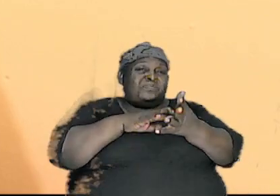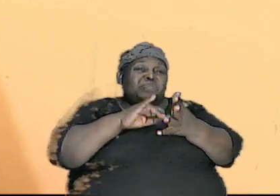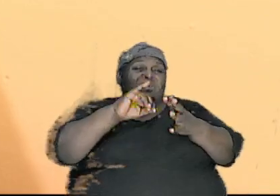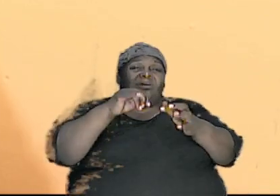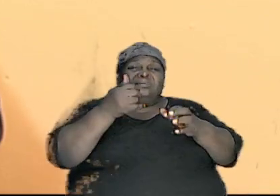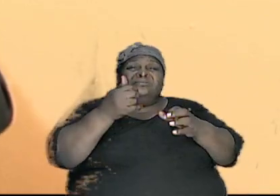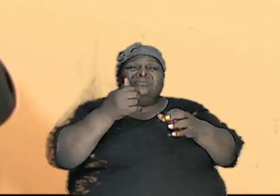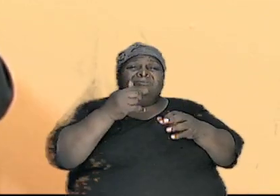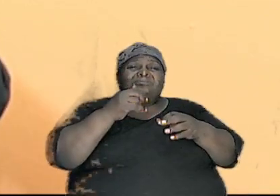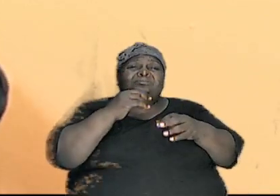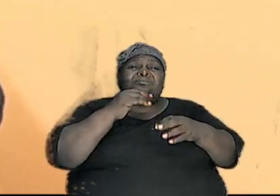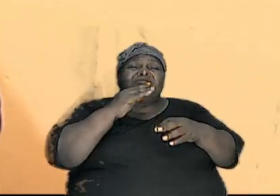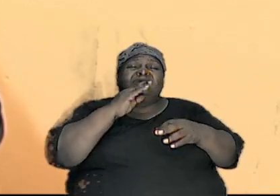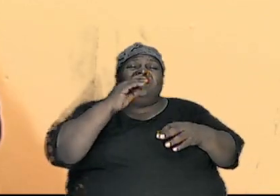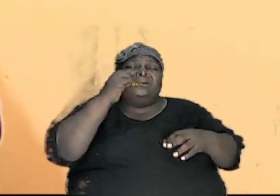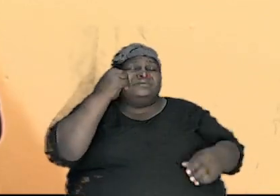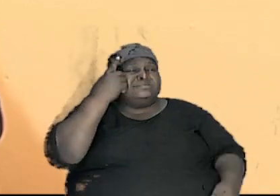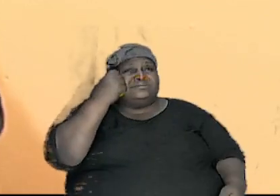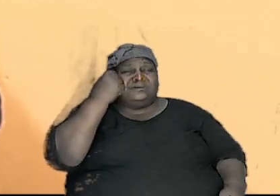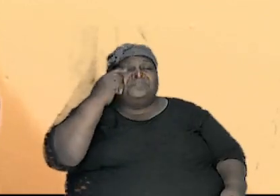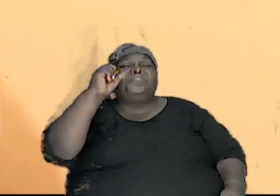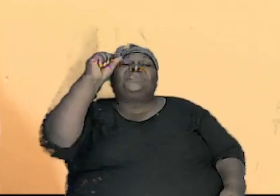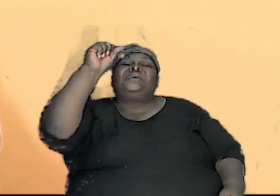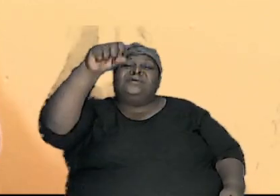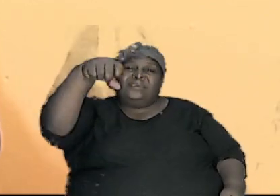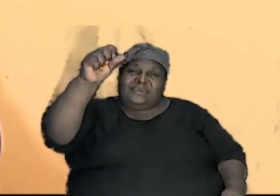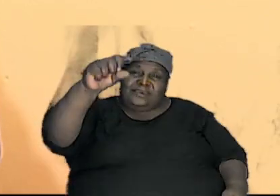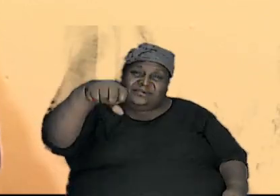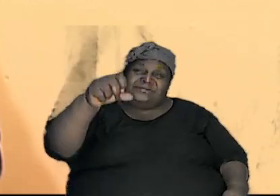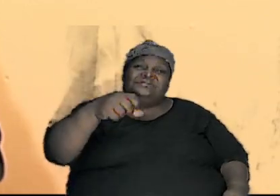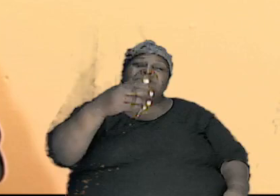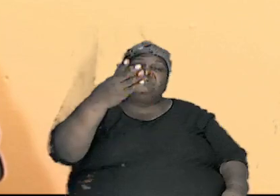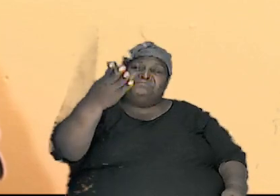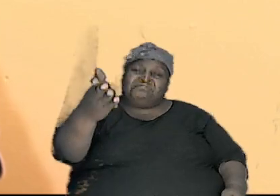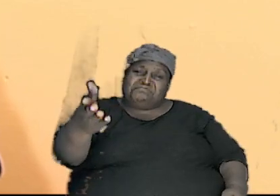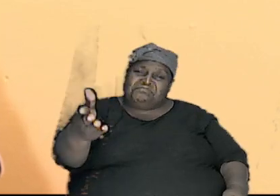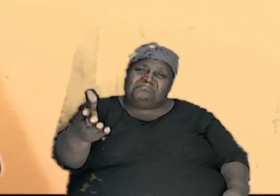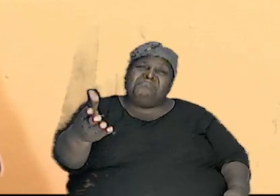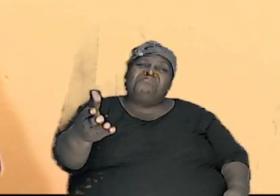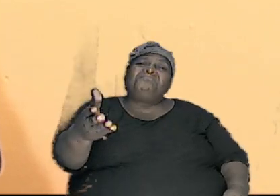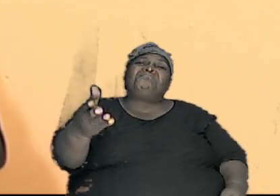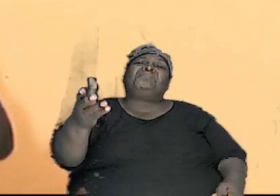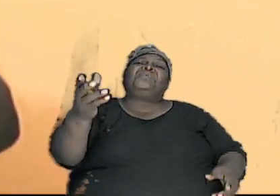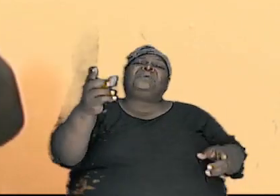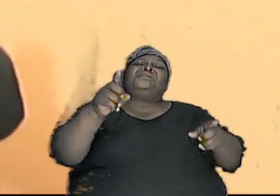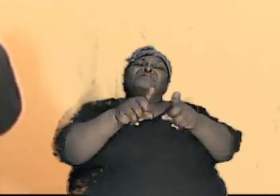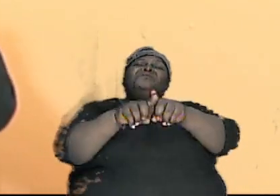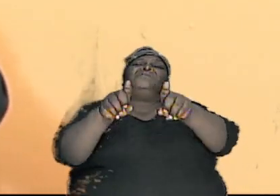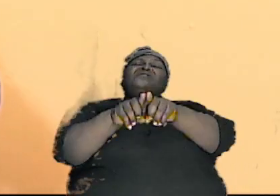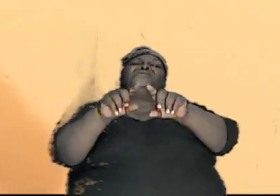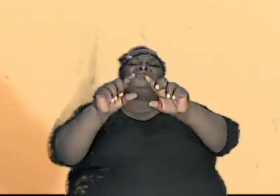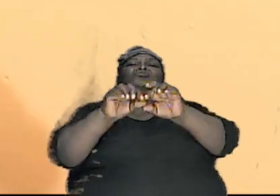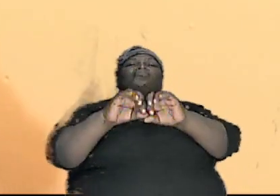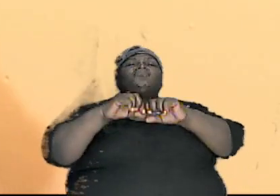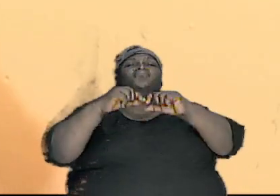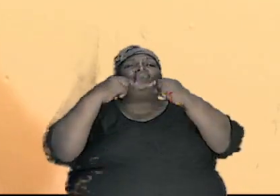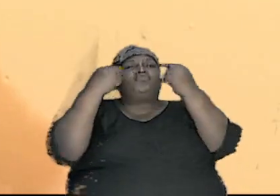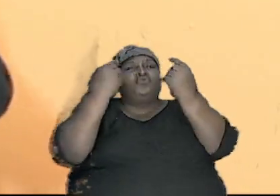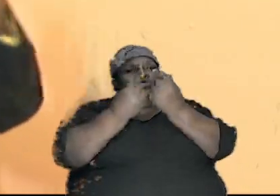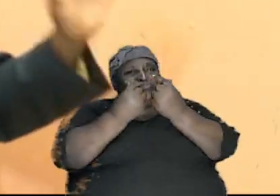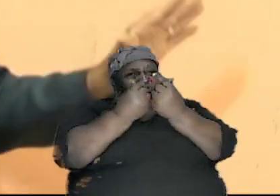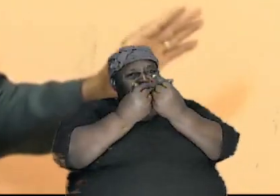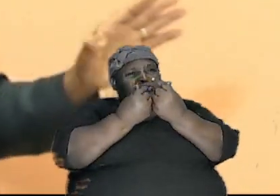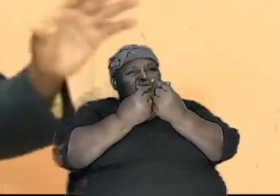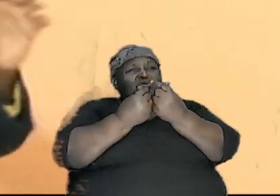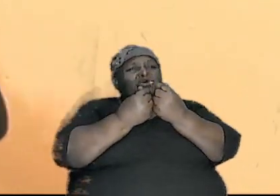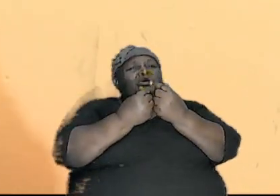be clear yes there are diversities and there are diverse groups and there are differences in terms of